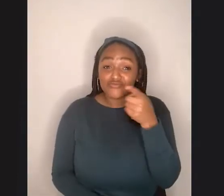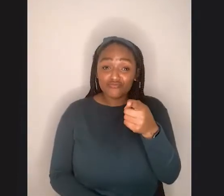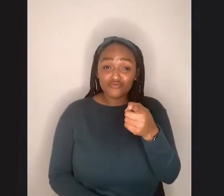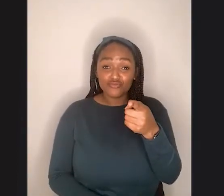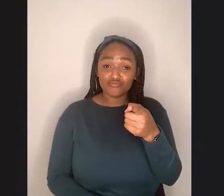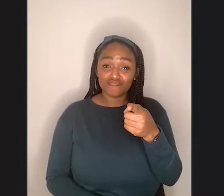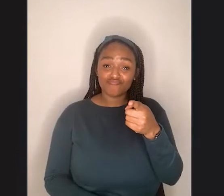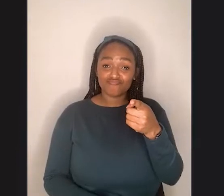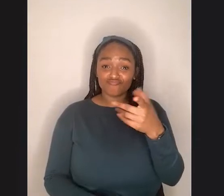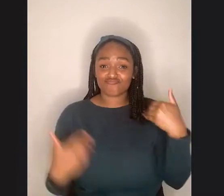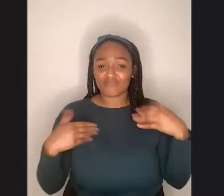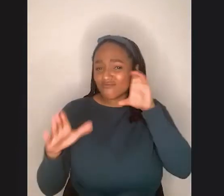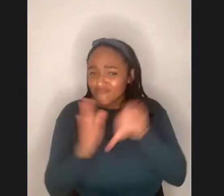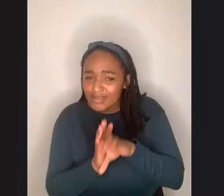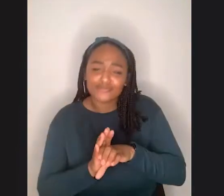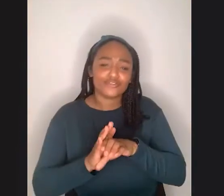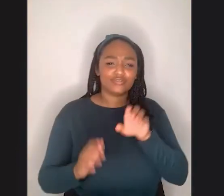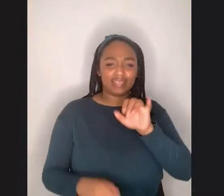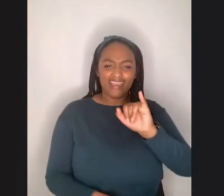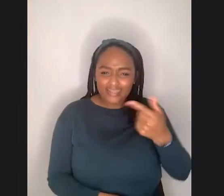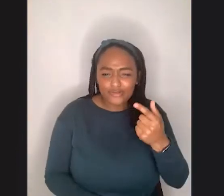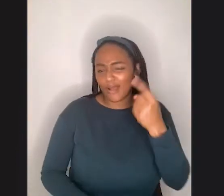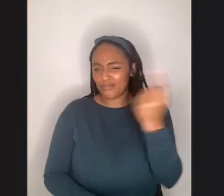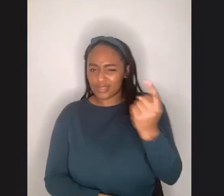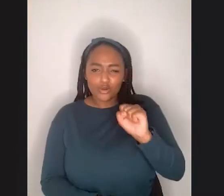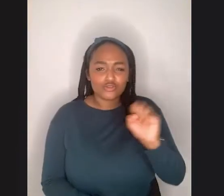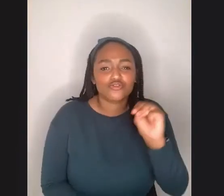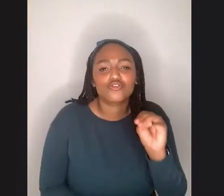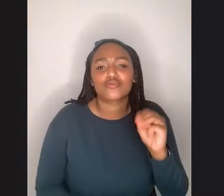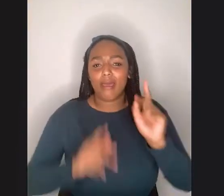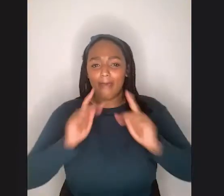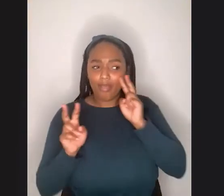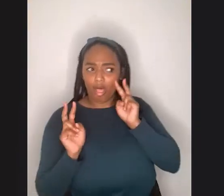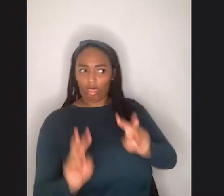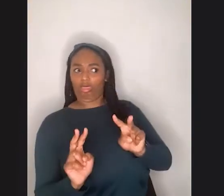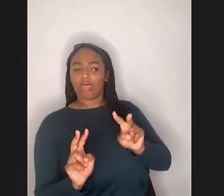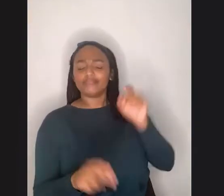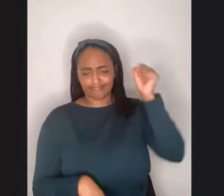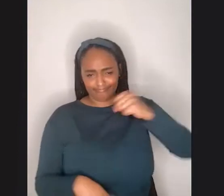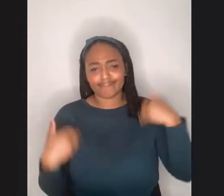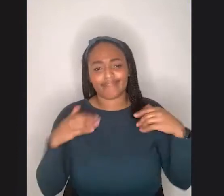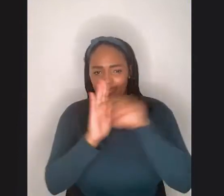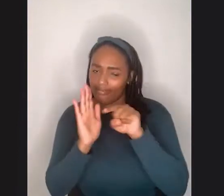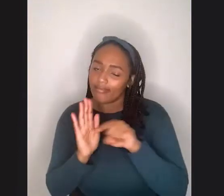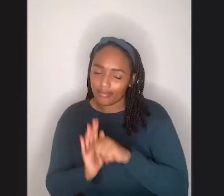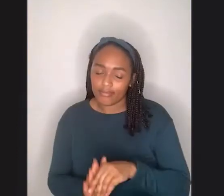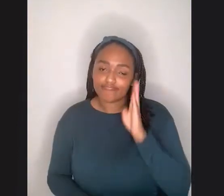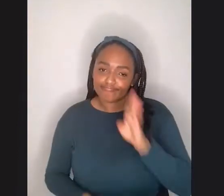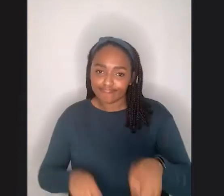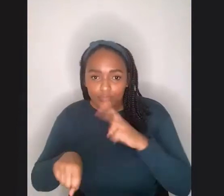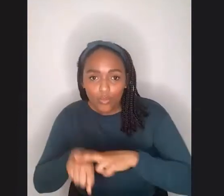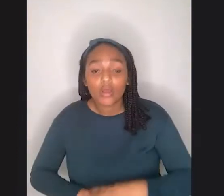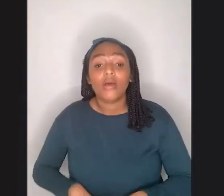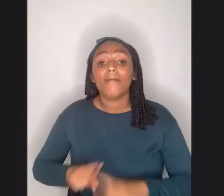their body, but you have some other elements of your identity that you hear from people about, and you have some, and there are some things that are, I think, um, culturally